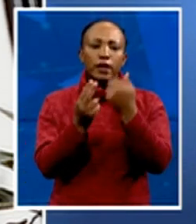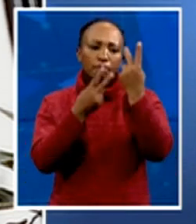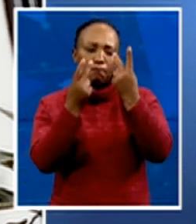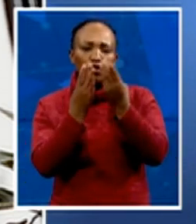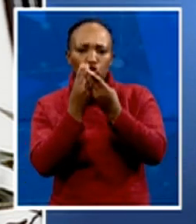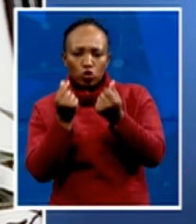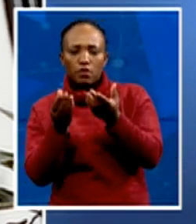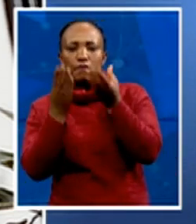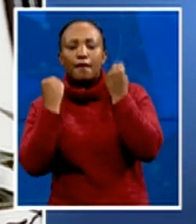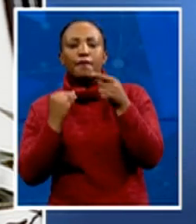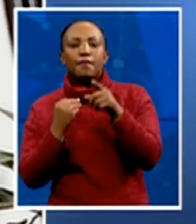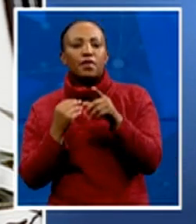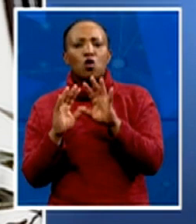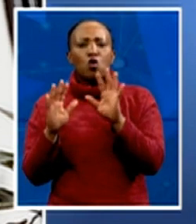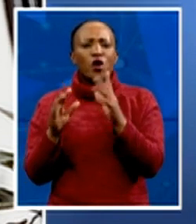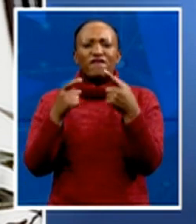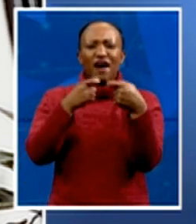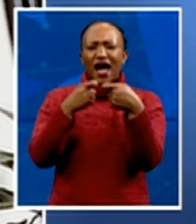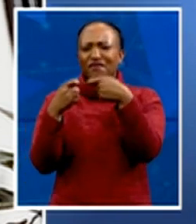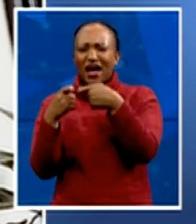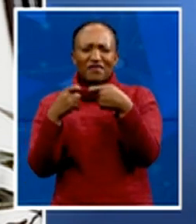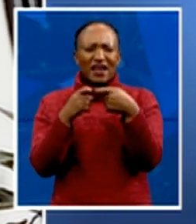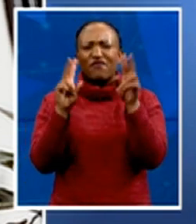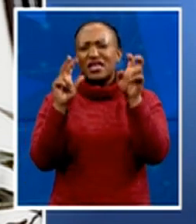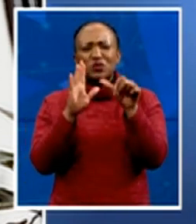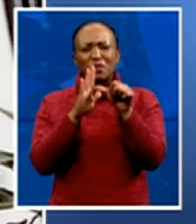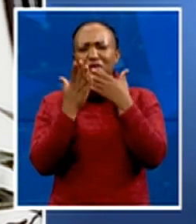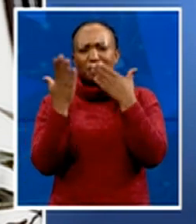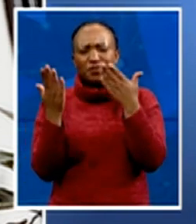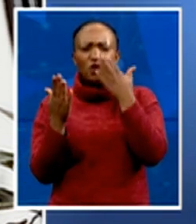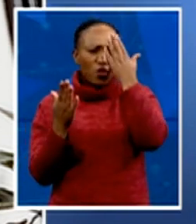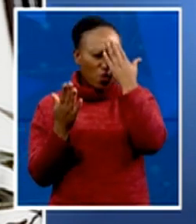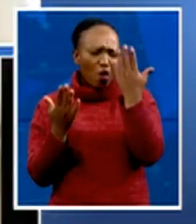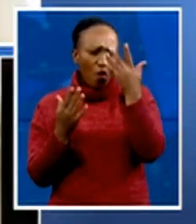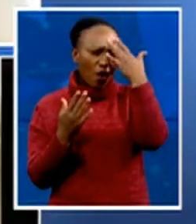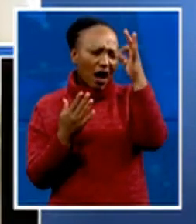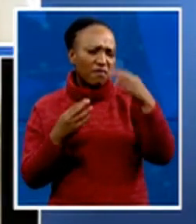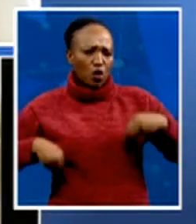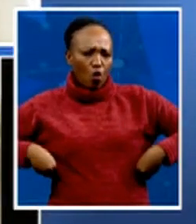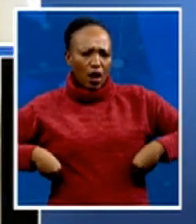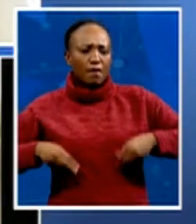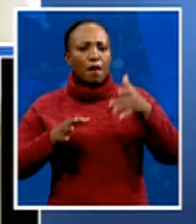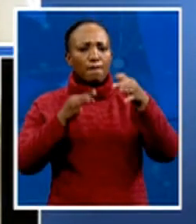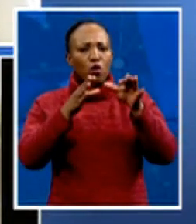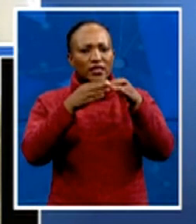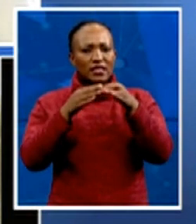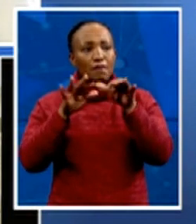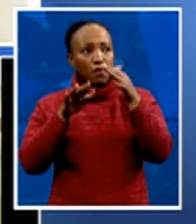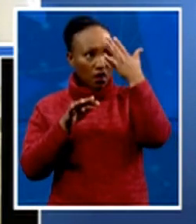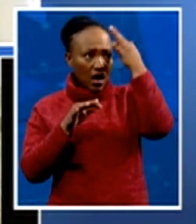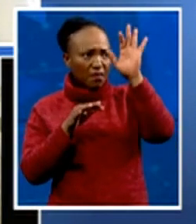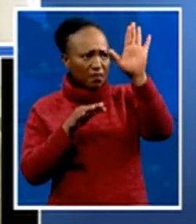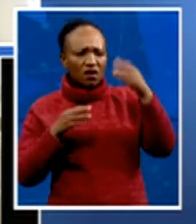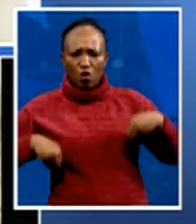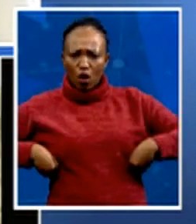things that don't really matter. We know the state is corrupt. We know that the politicians and the people in government are corrupt. But what are we going to do about it? Yeah. That